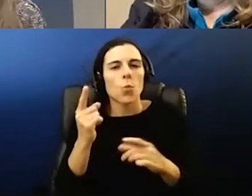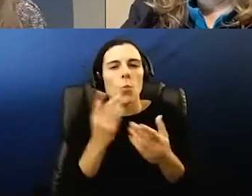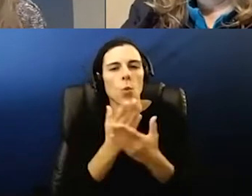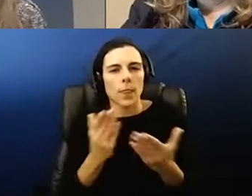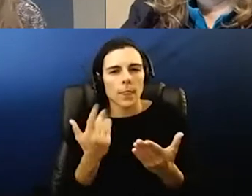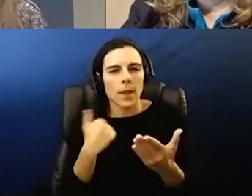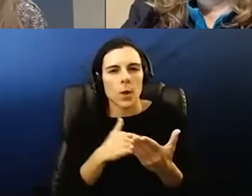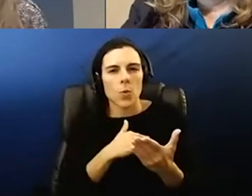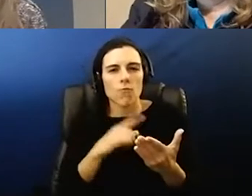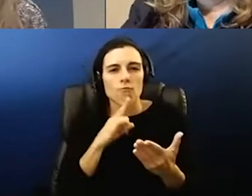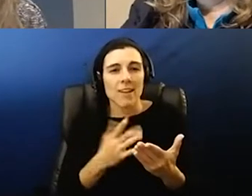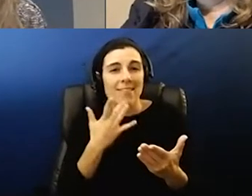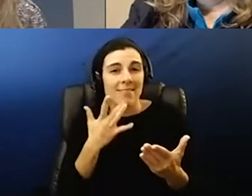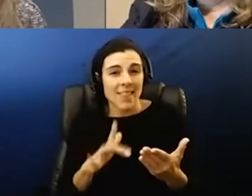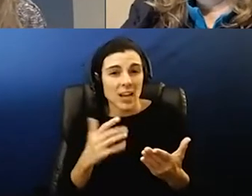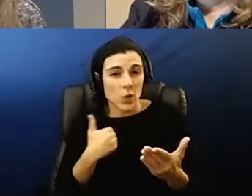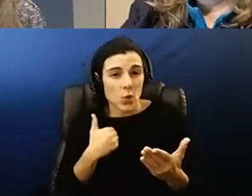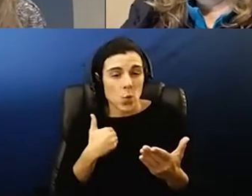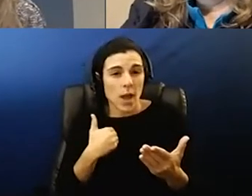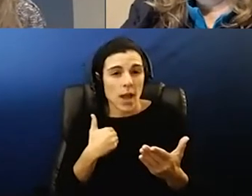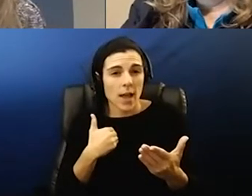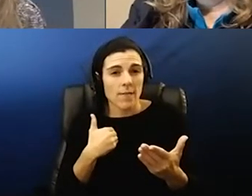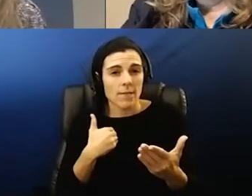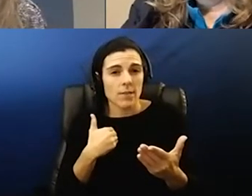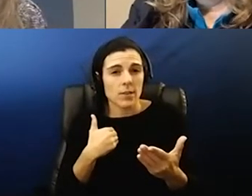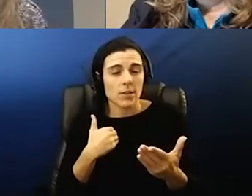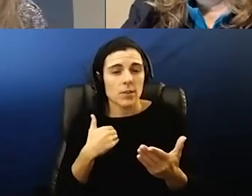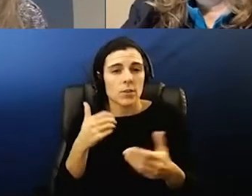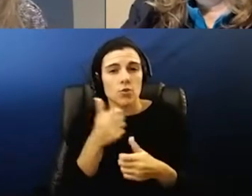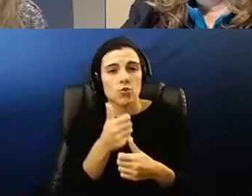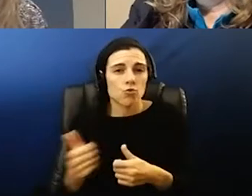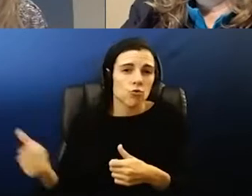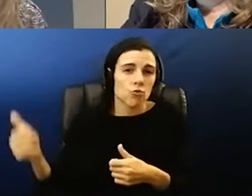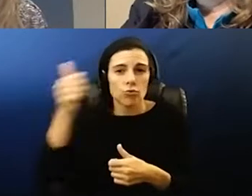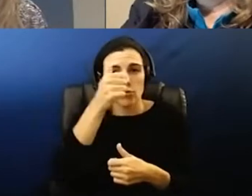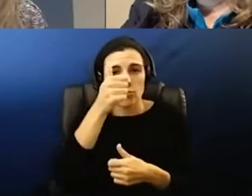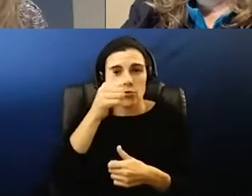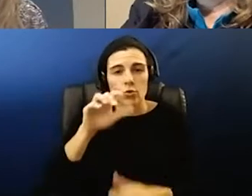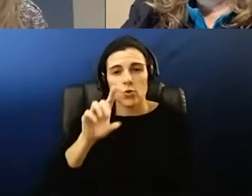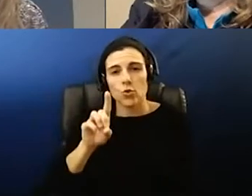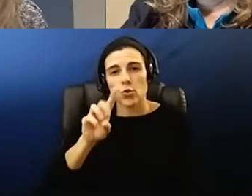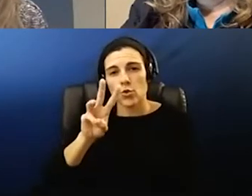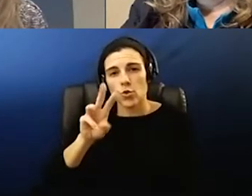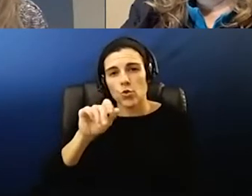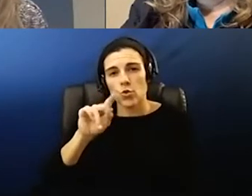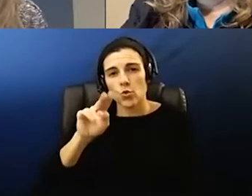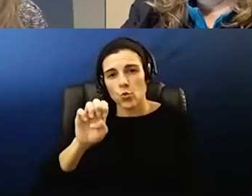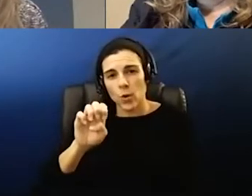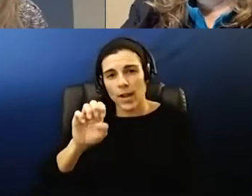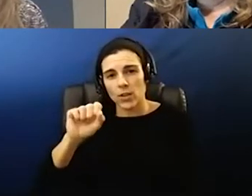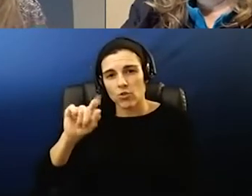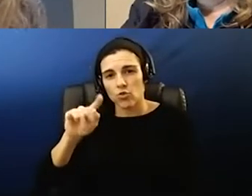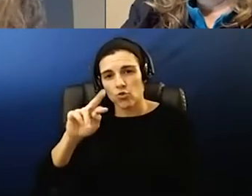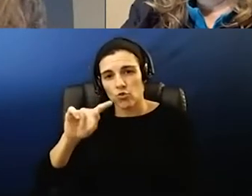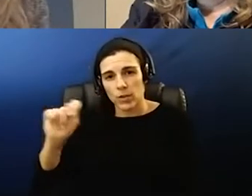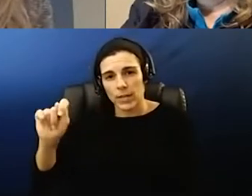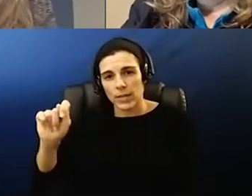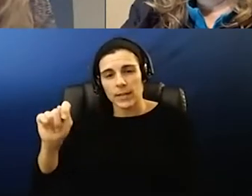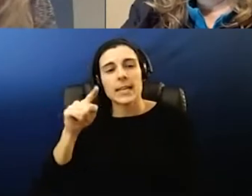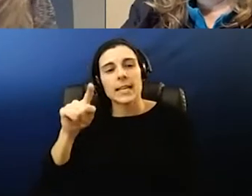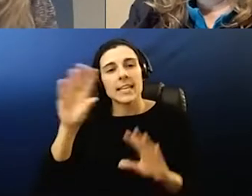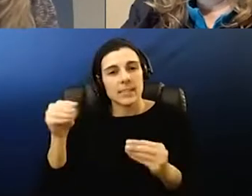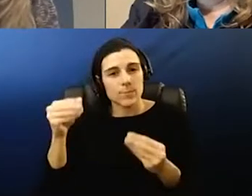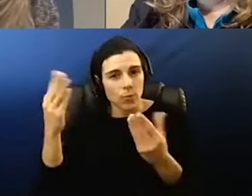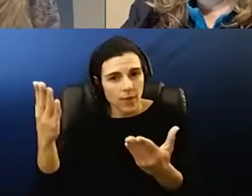we're so fortunate to have our chief equity officer duane street because he has actually uh provided